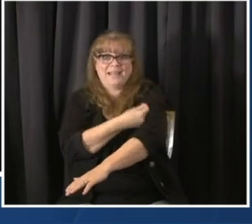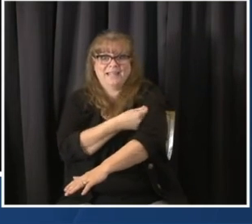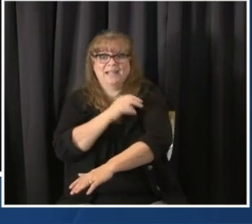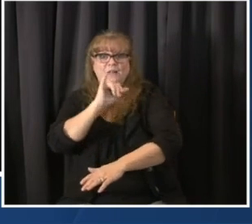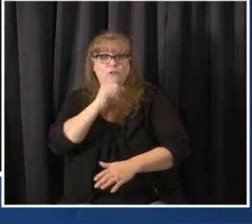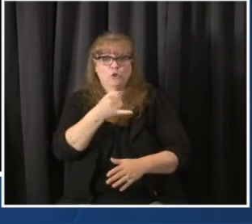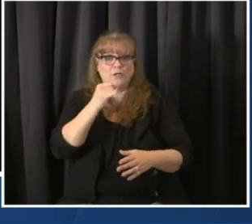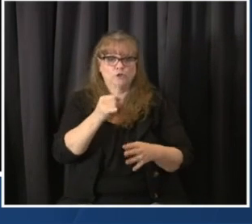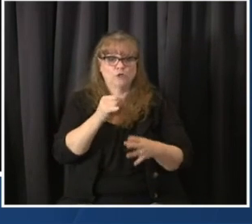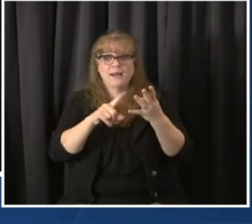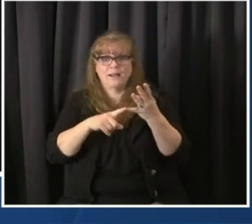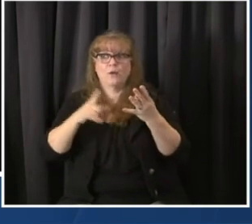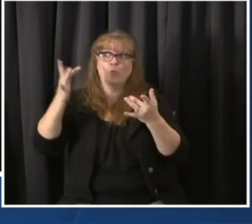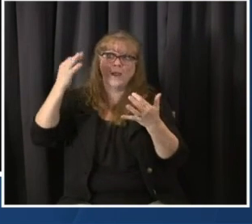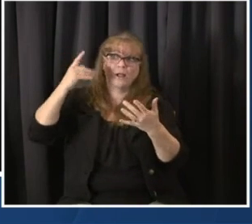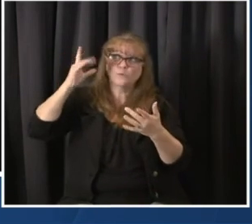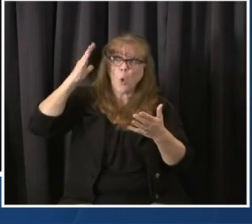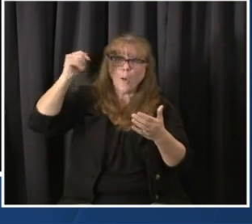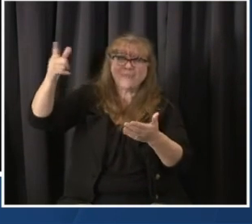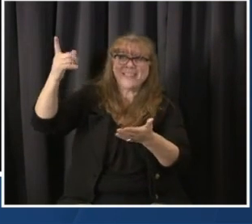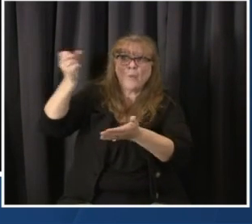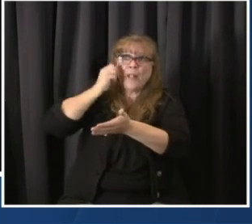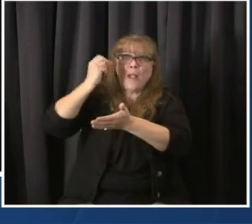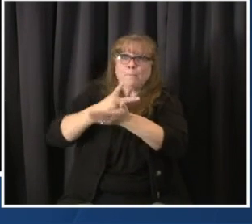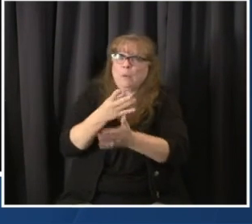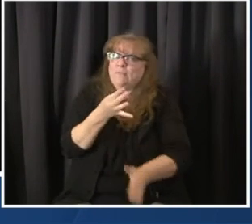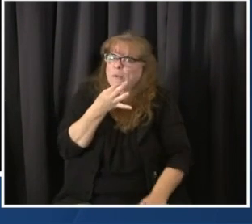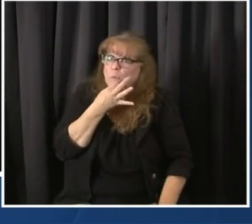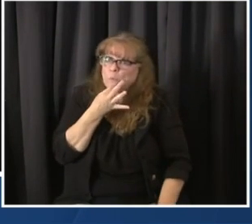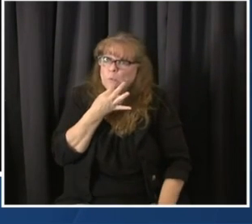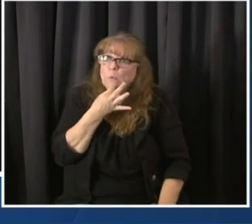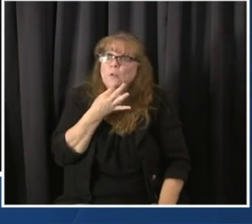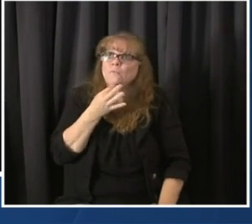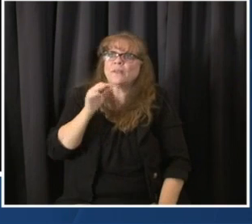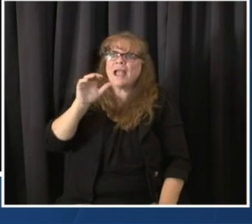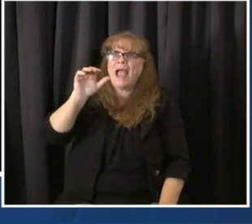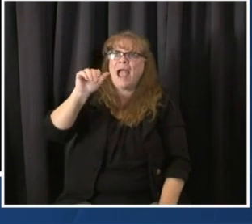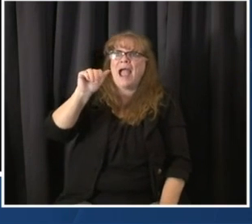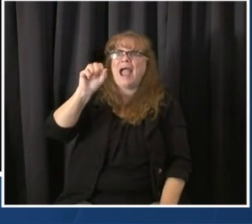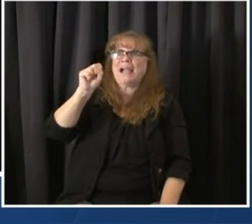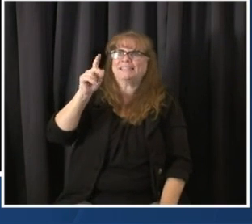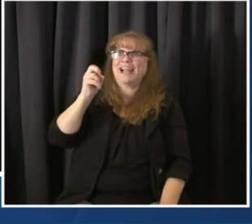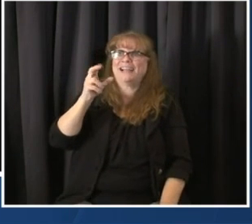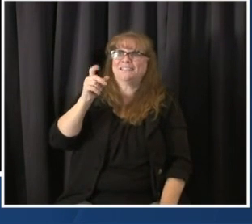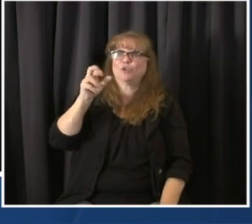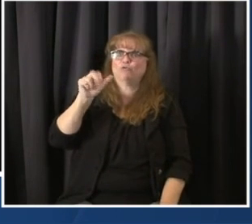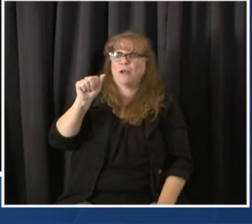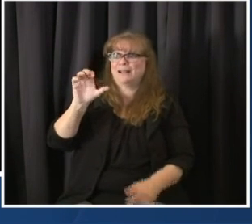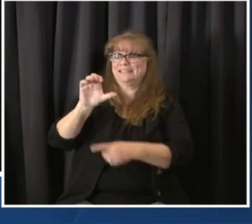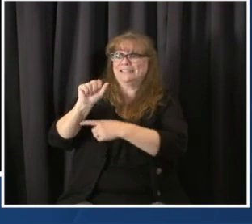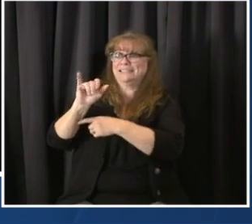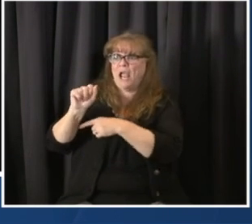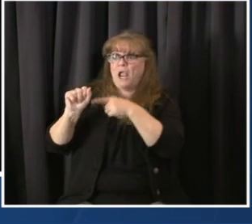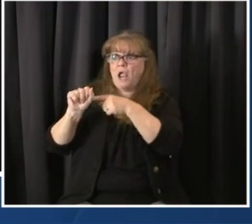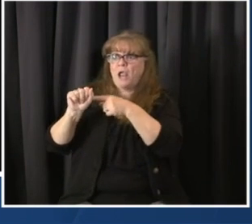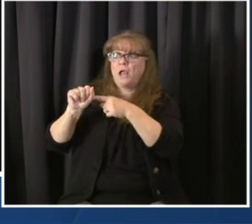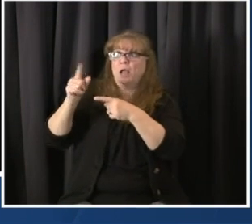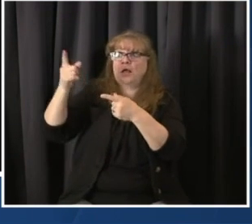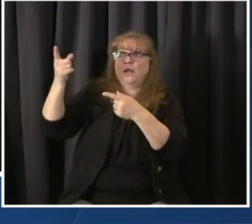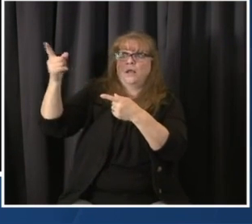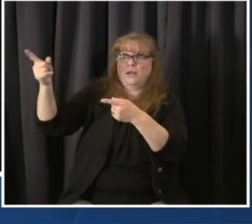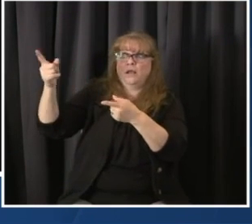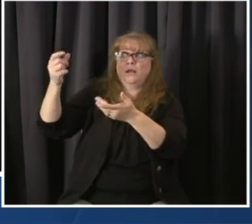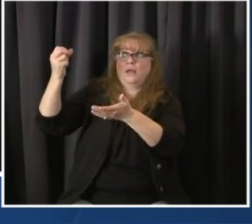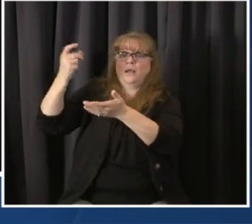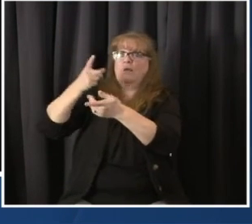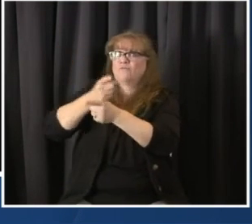AstraZeneca already approved in the United Kingdom, Johnson and Johnson facing approval potentially as soon as the next few weeks here in the United